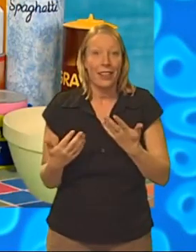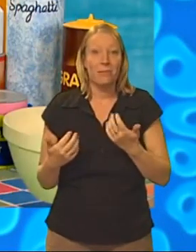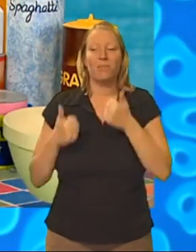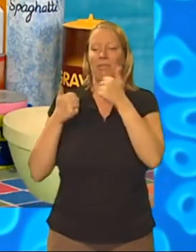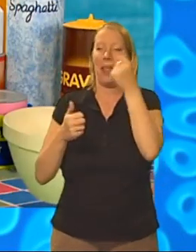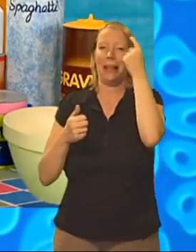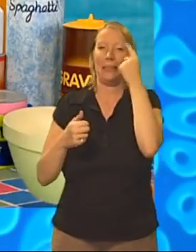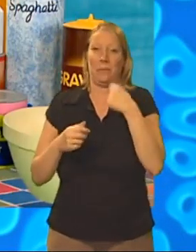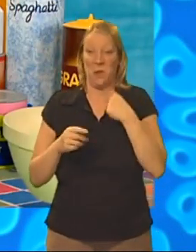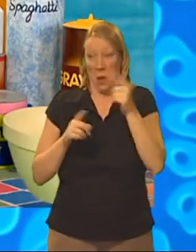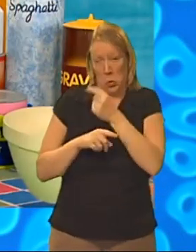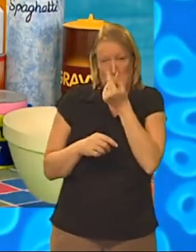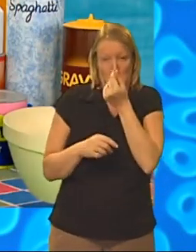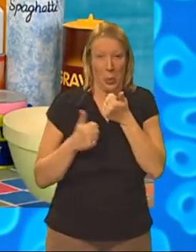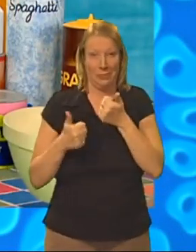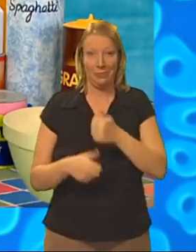Ben. I'll be back in a jiffy.